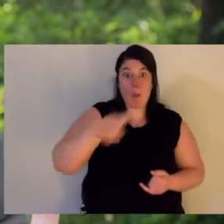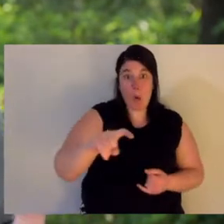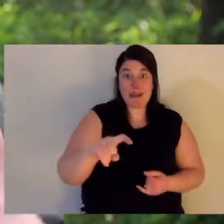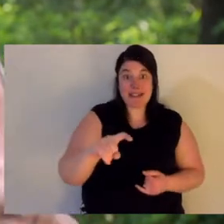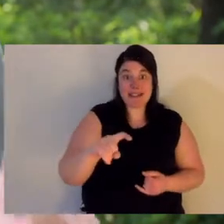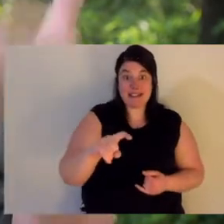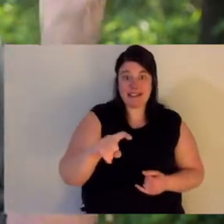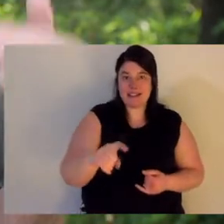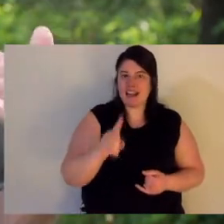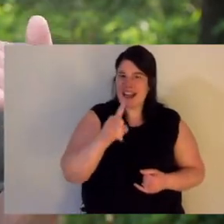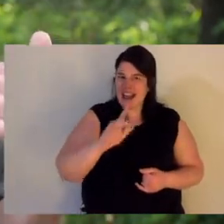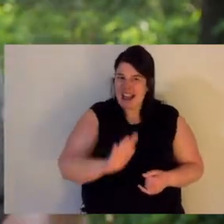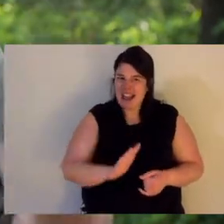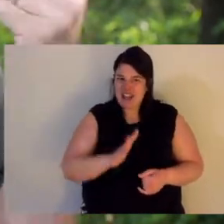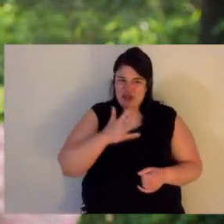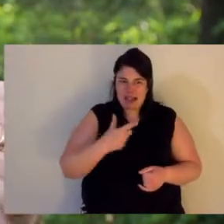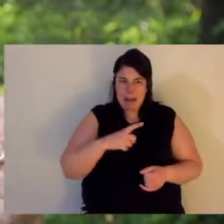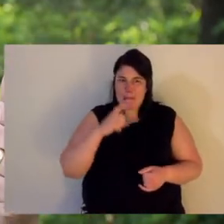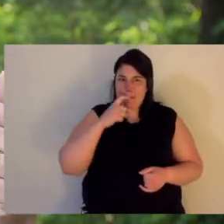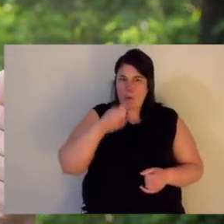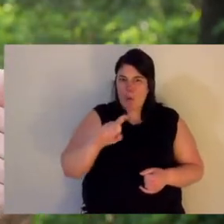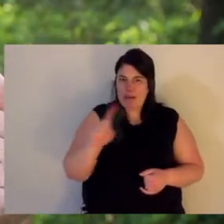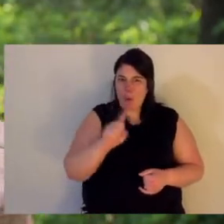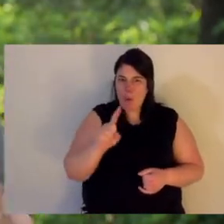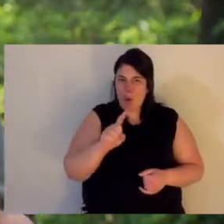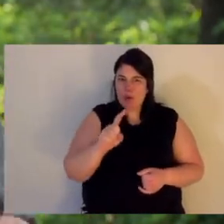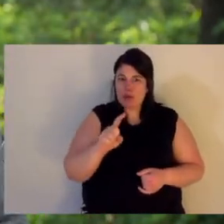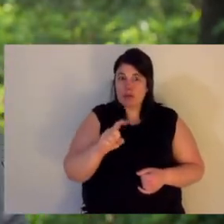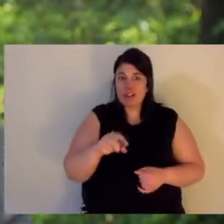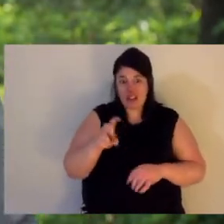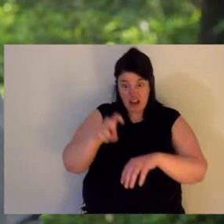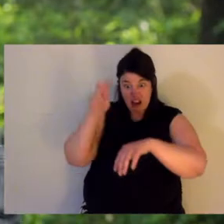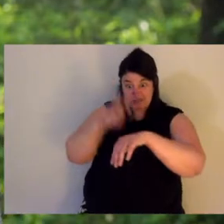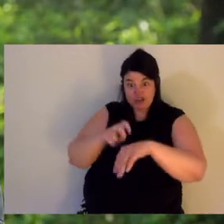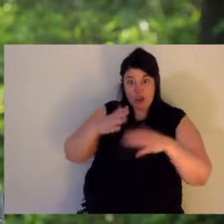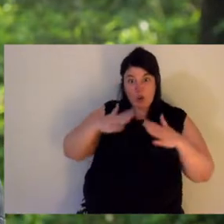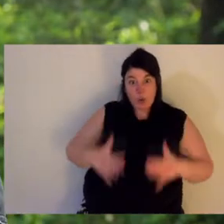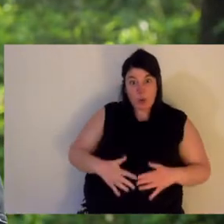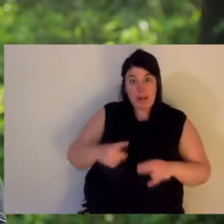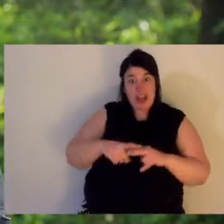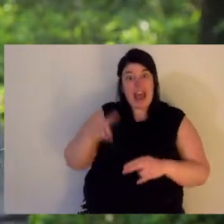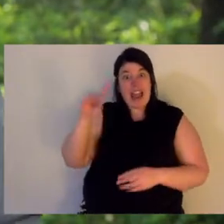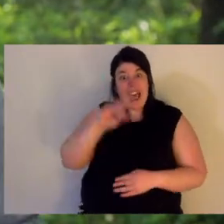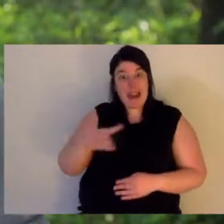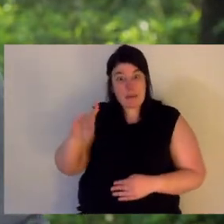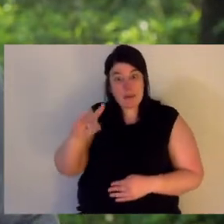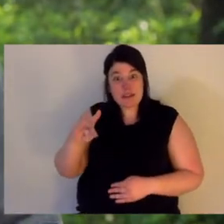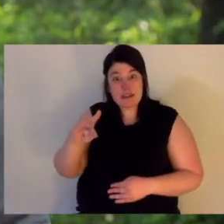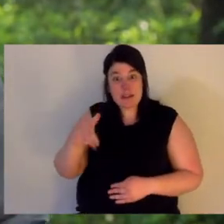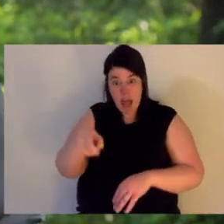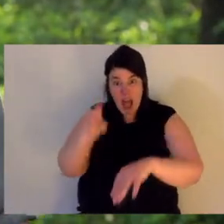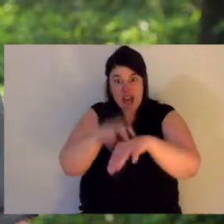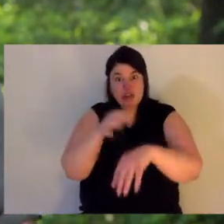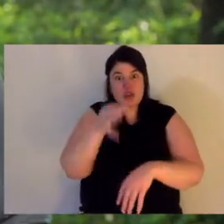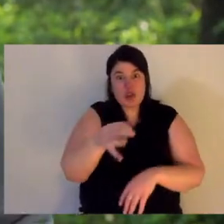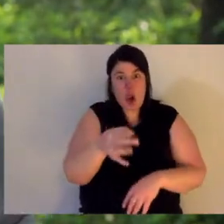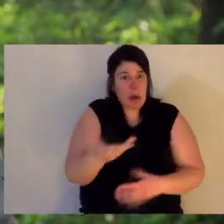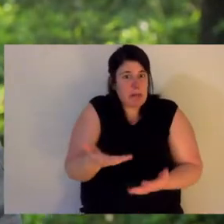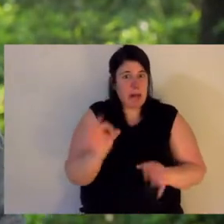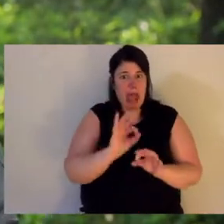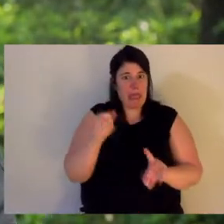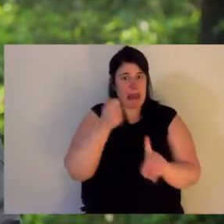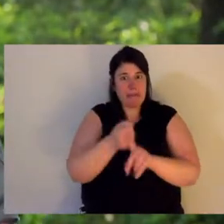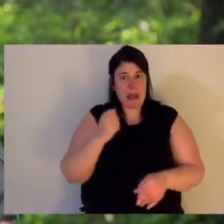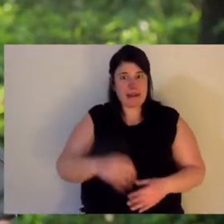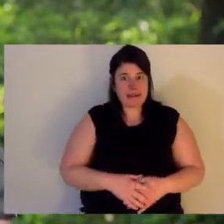works because it affects primates and humans, but it doesn't affect dogs. It does affect insects, which are their